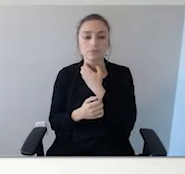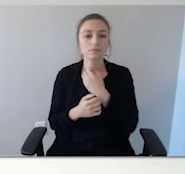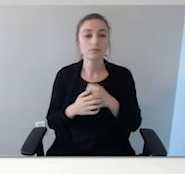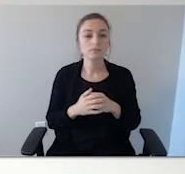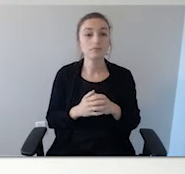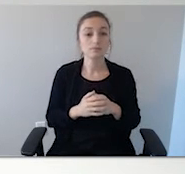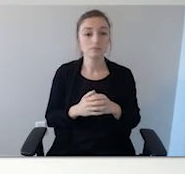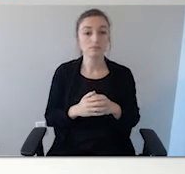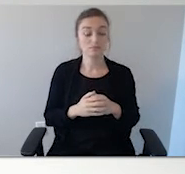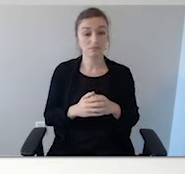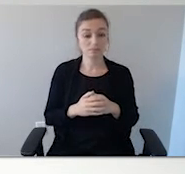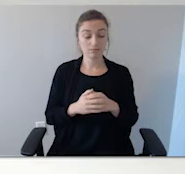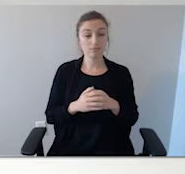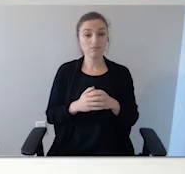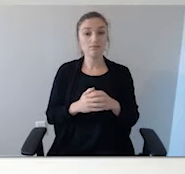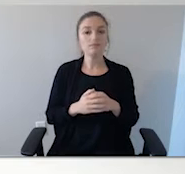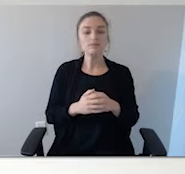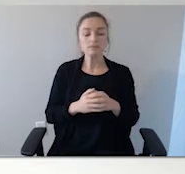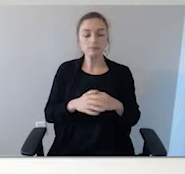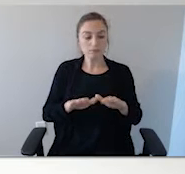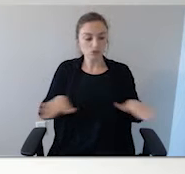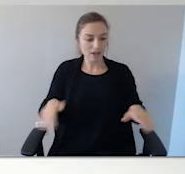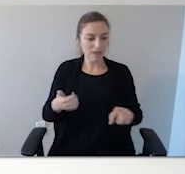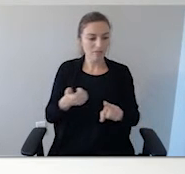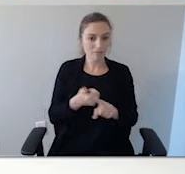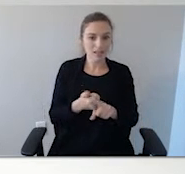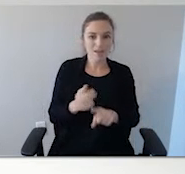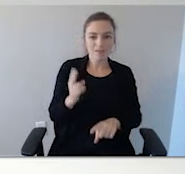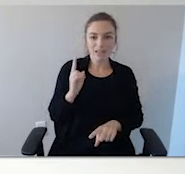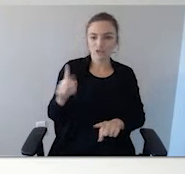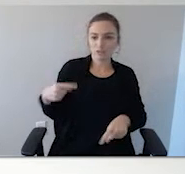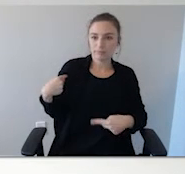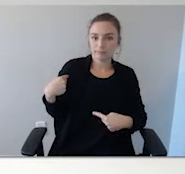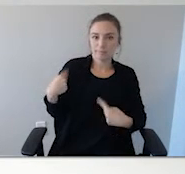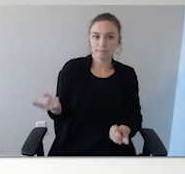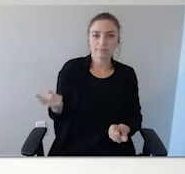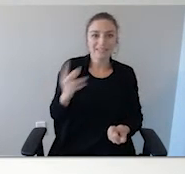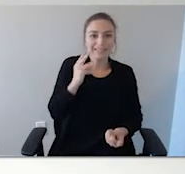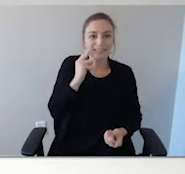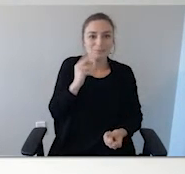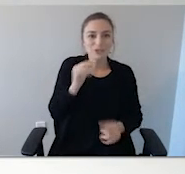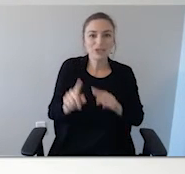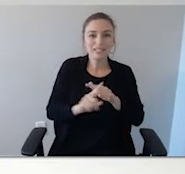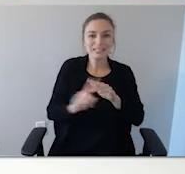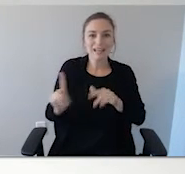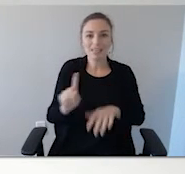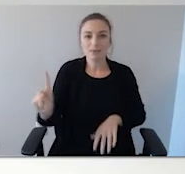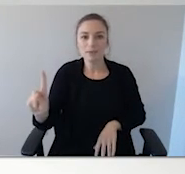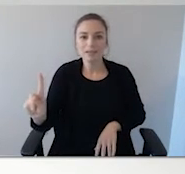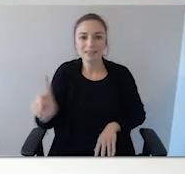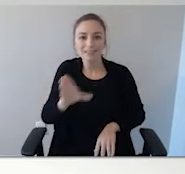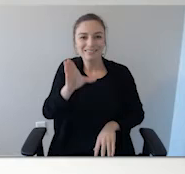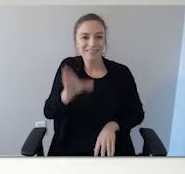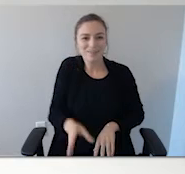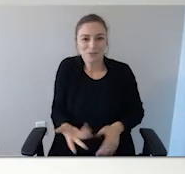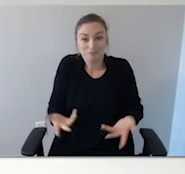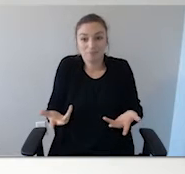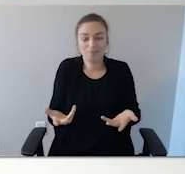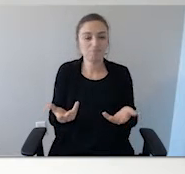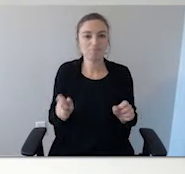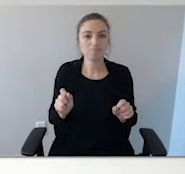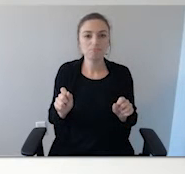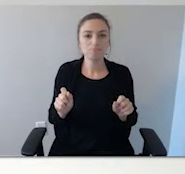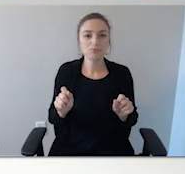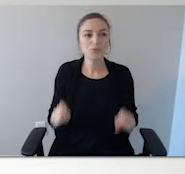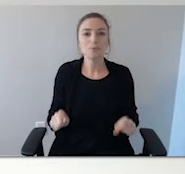The child does not have to have any history of wandering or eloping from a situation. It could be the safety of your own